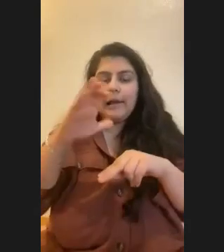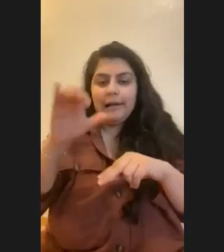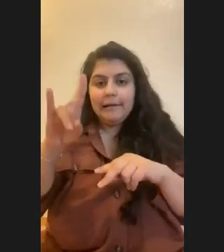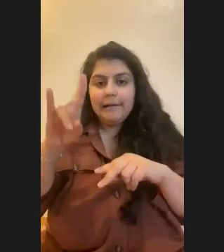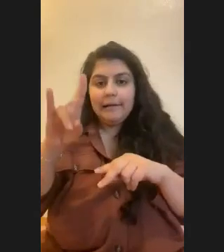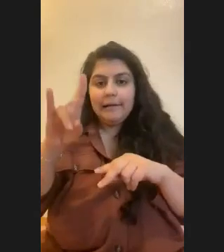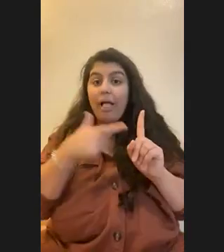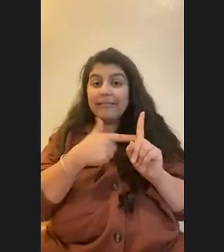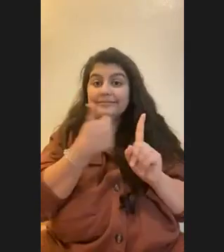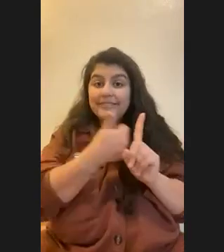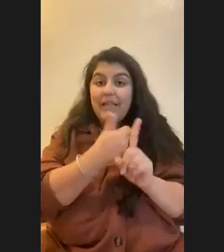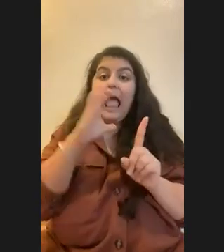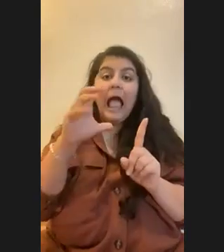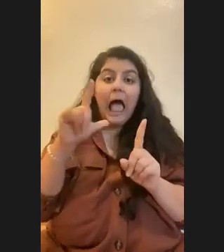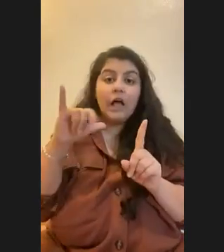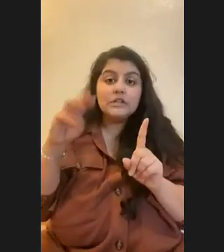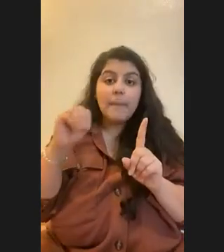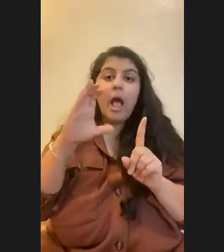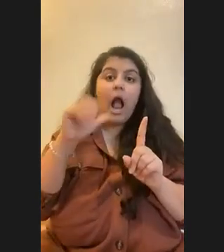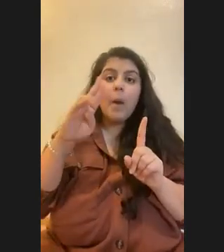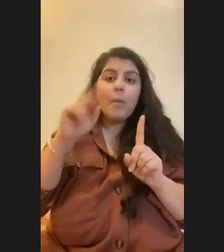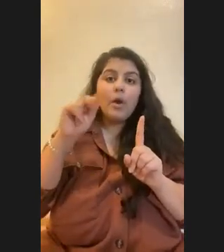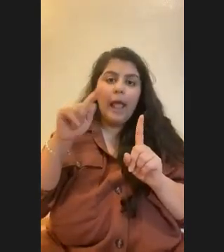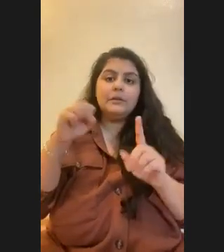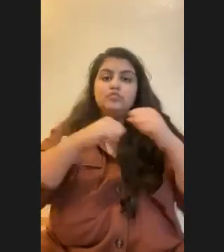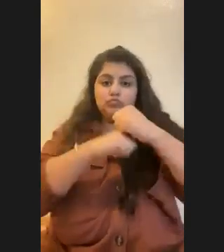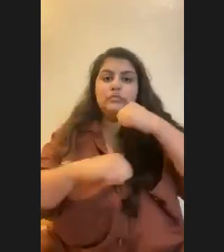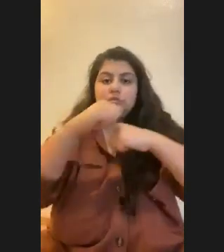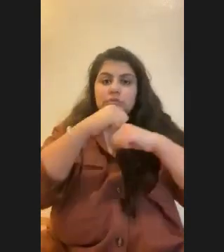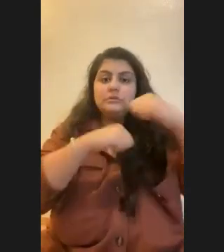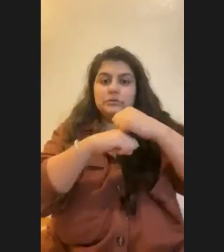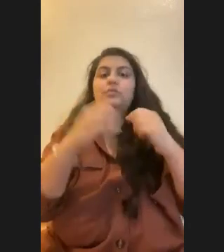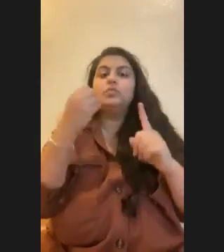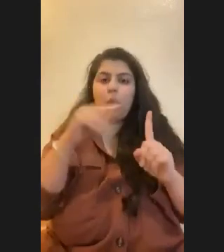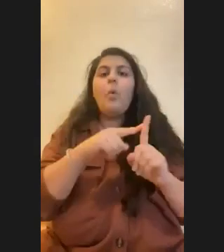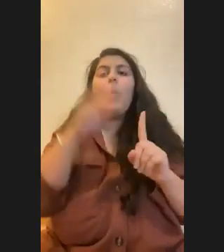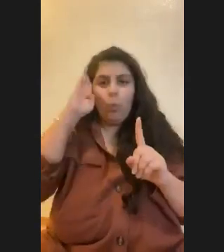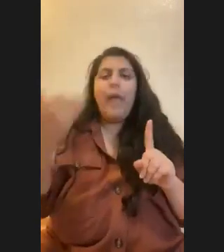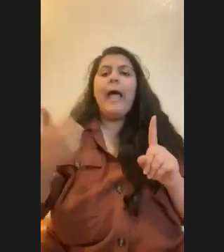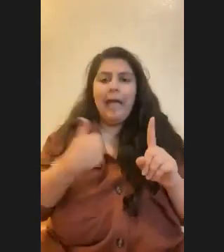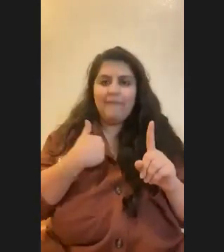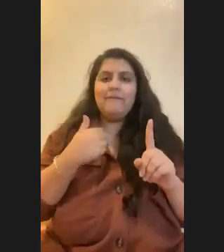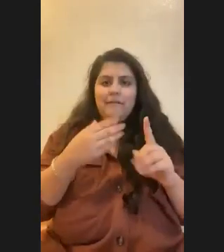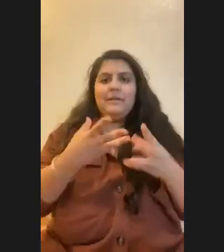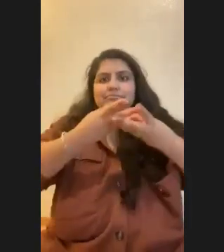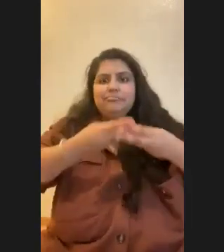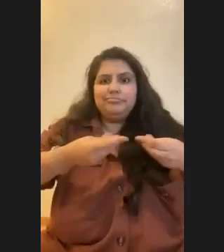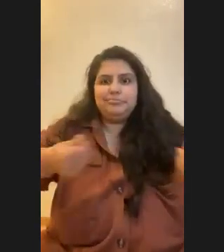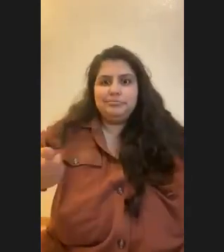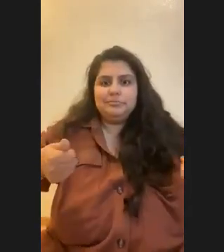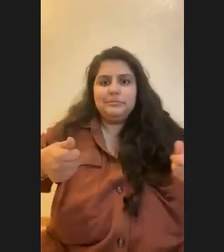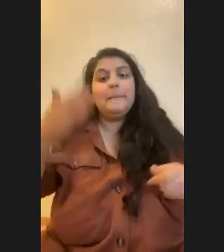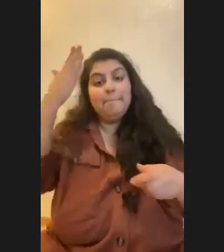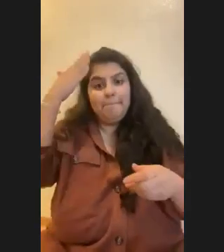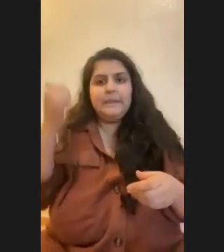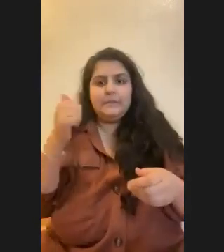calcium carbonate structures. And so there will be reef net, there'll be net reef dissolution. If it's too acidic, like there's just, it'll